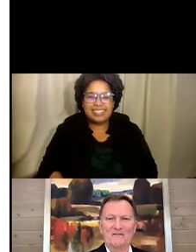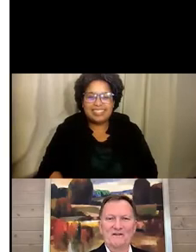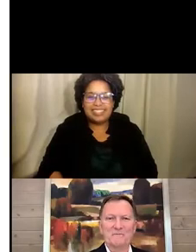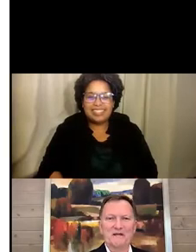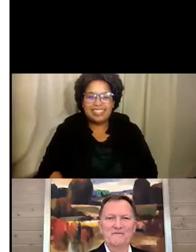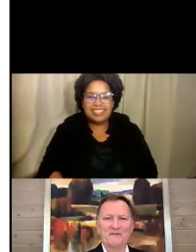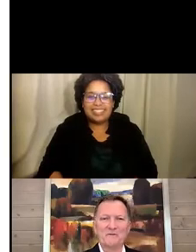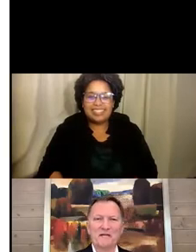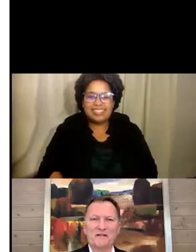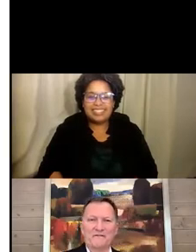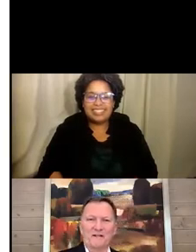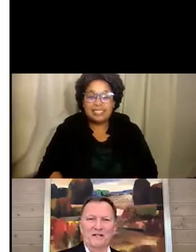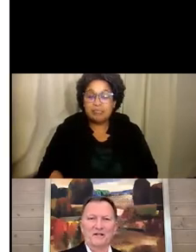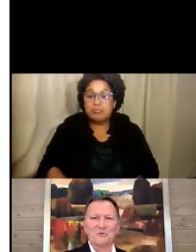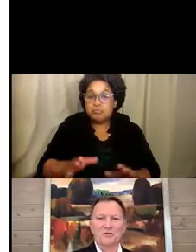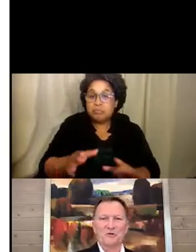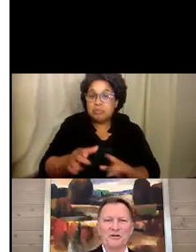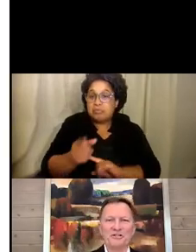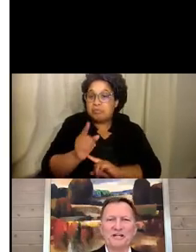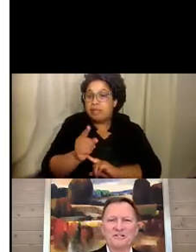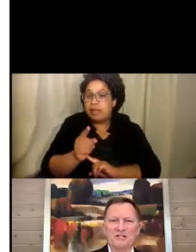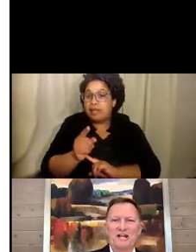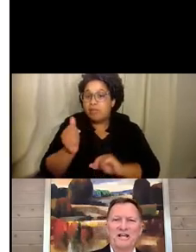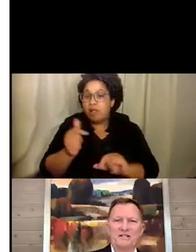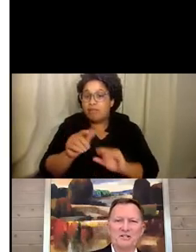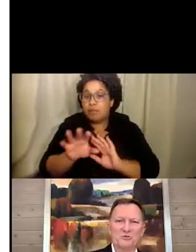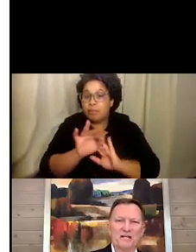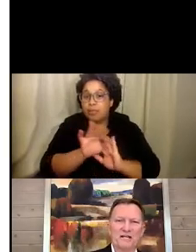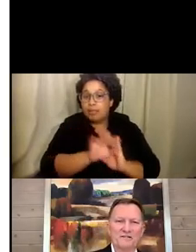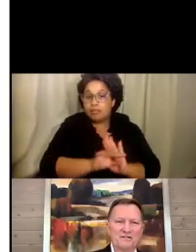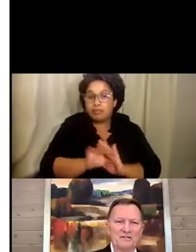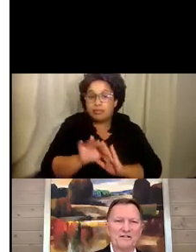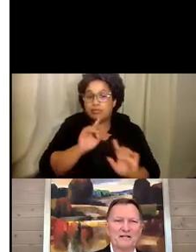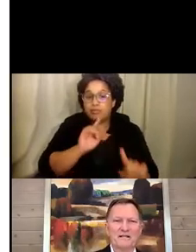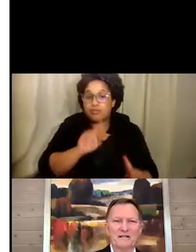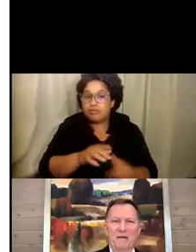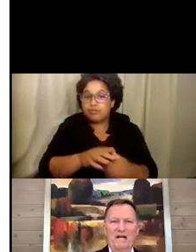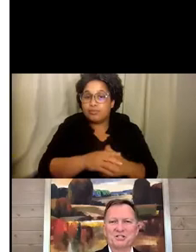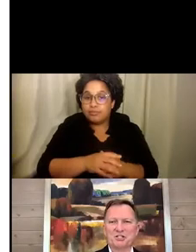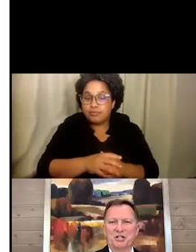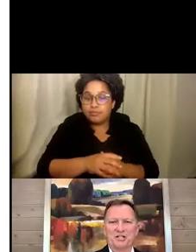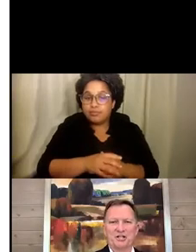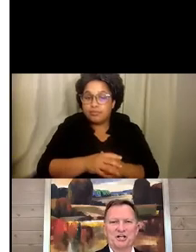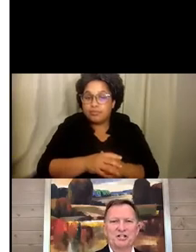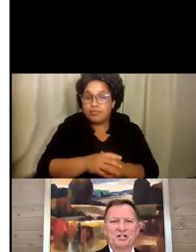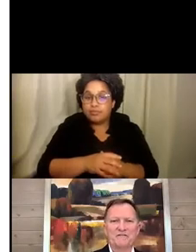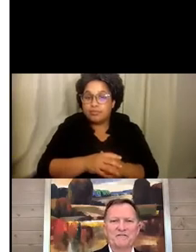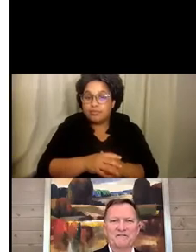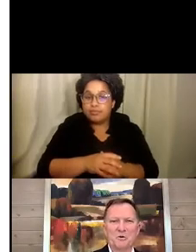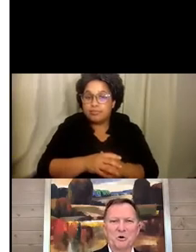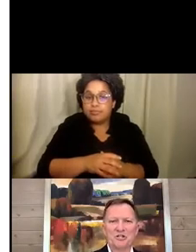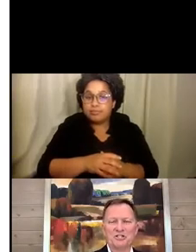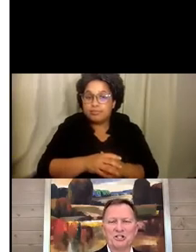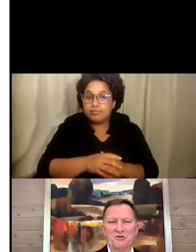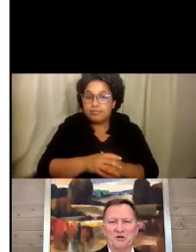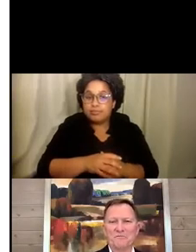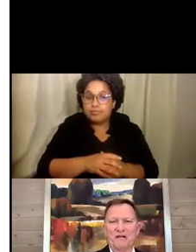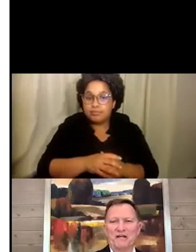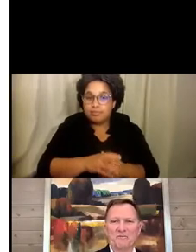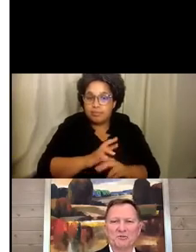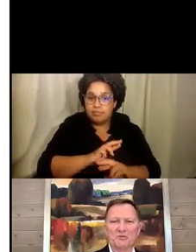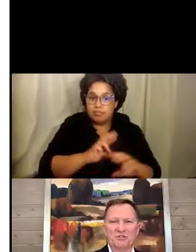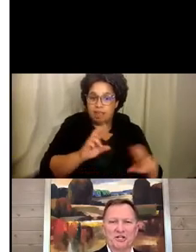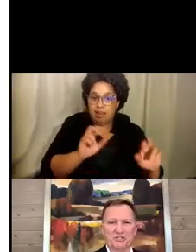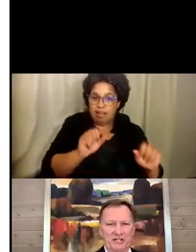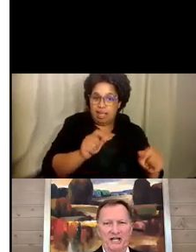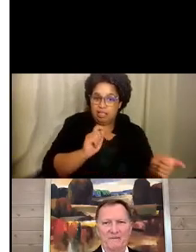Give it a minute for everybody to fill in where your organization's at in your readiness to manage a change initiative or just generally being